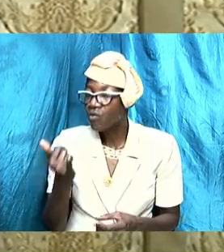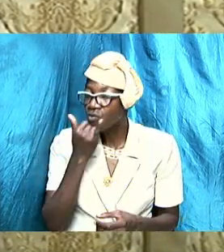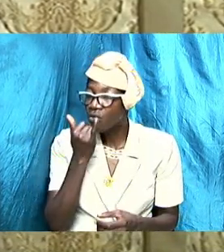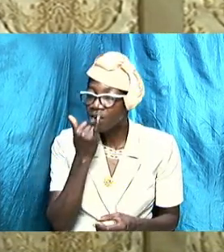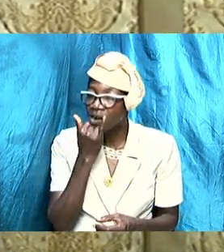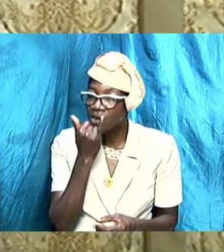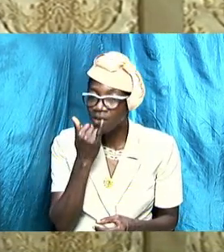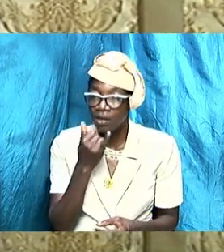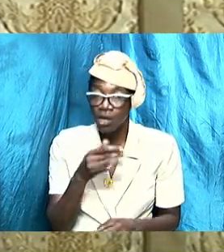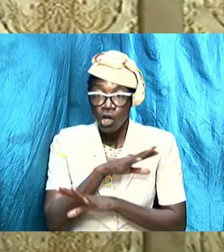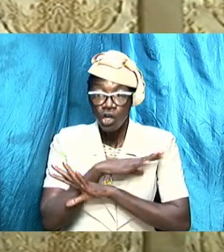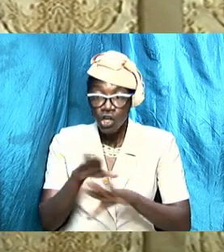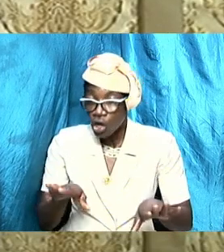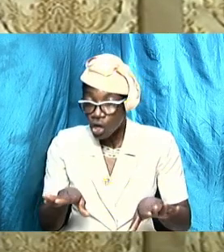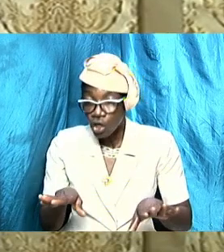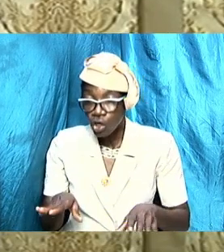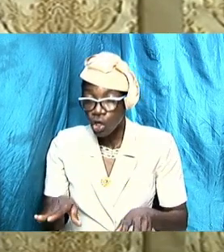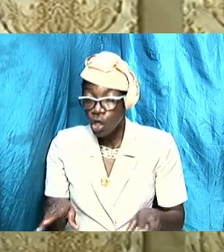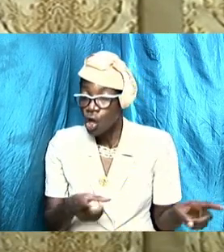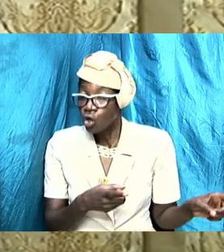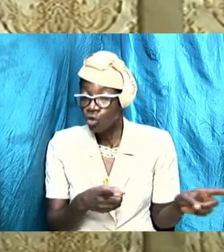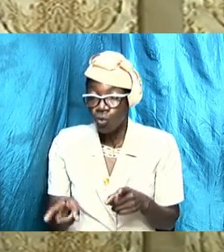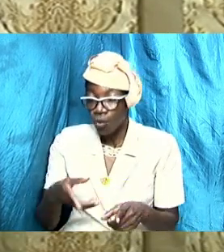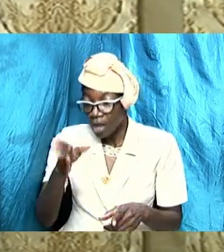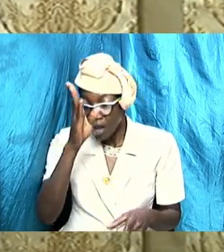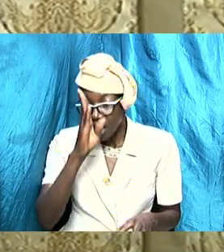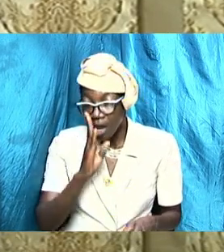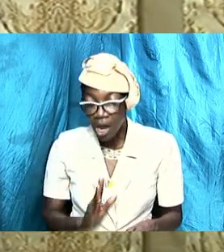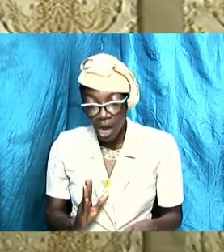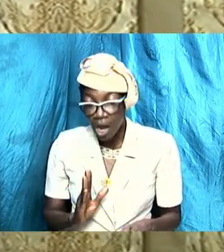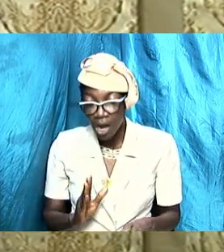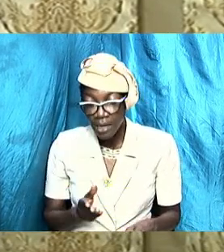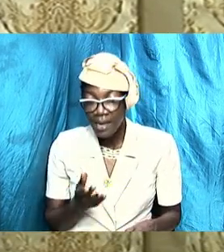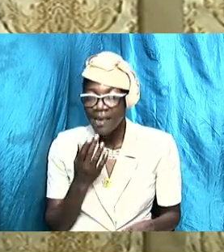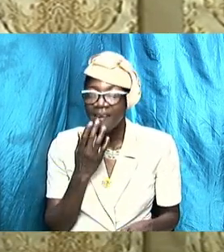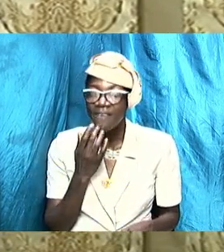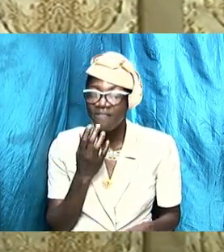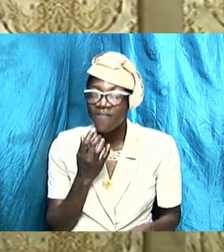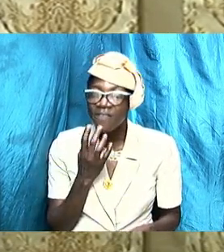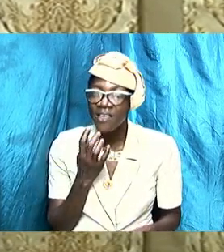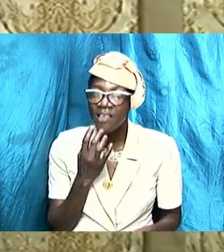and you're not doing God favor because you're messing up and mashing up what he instituted